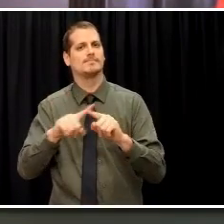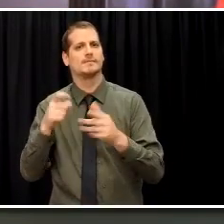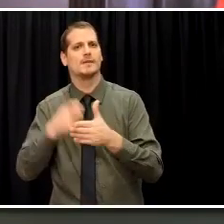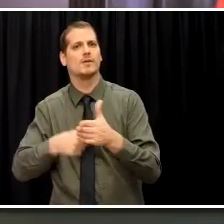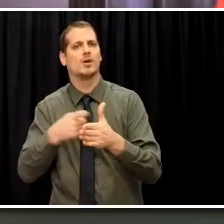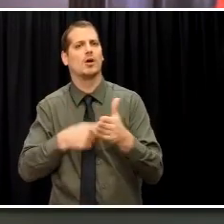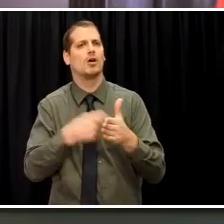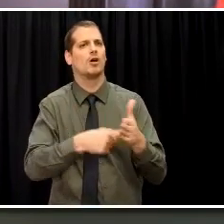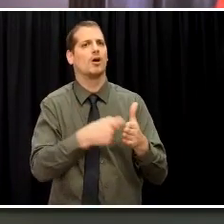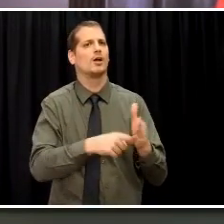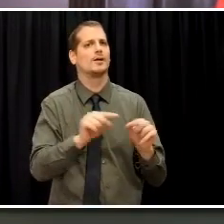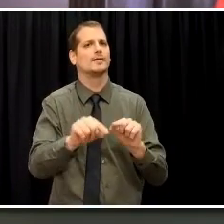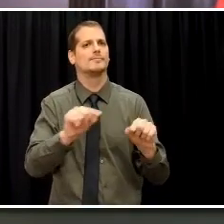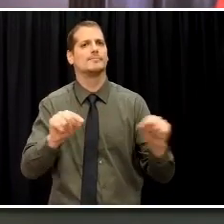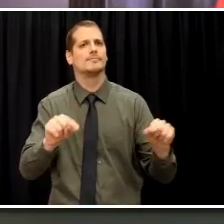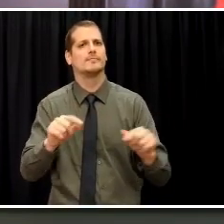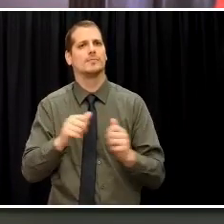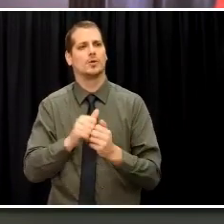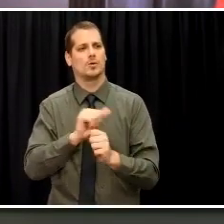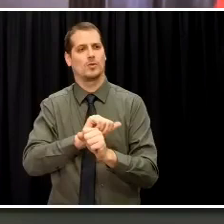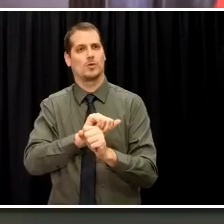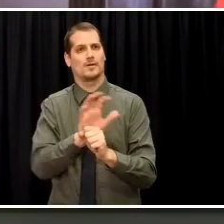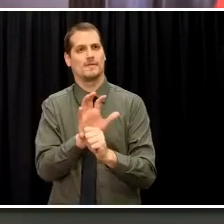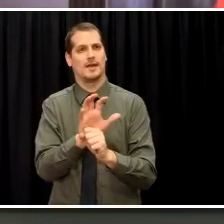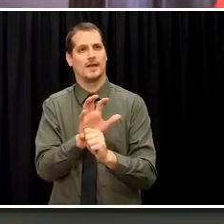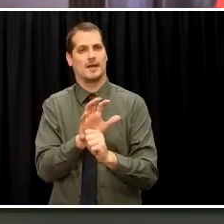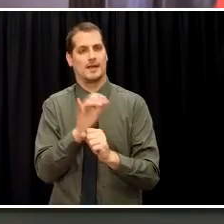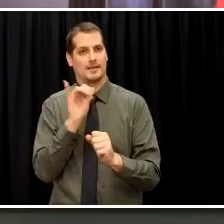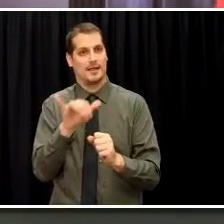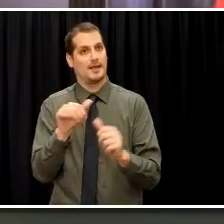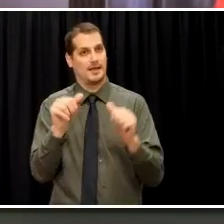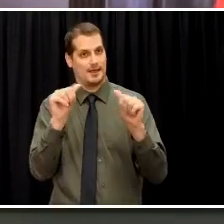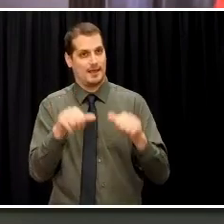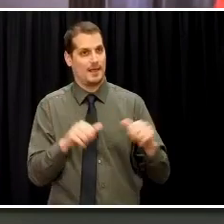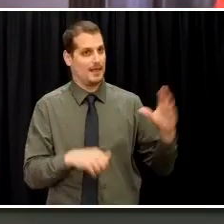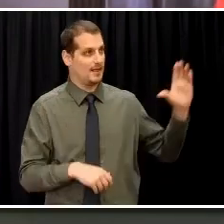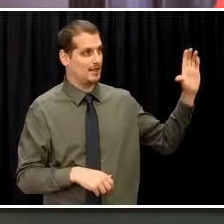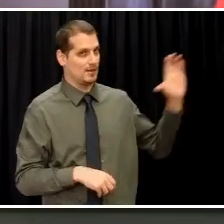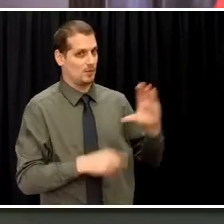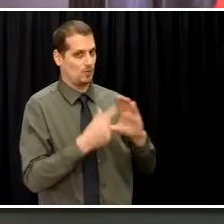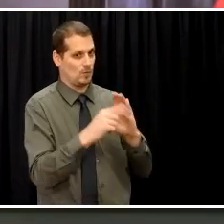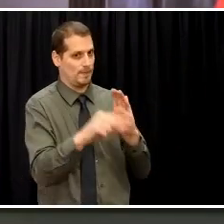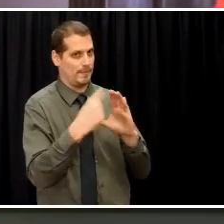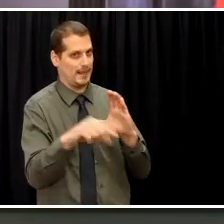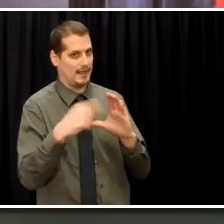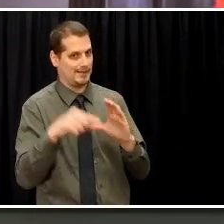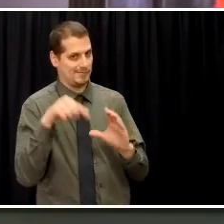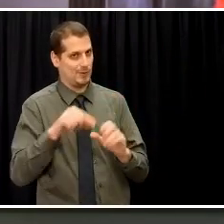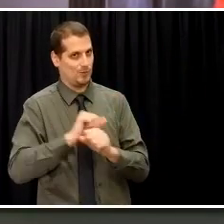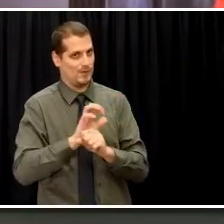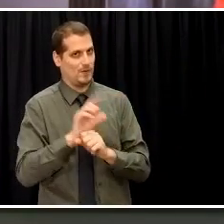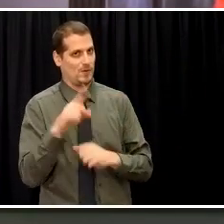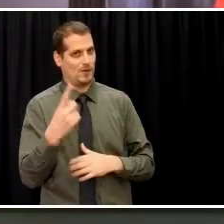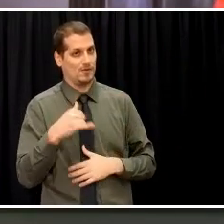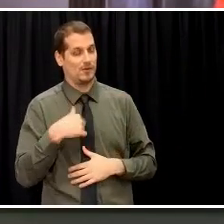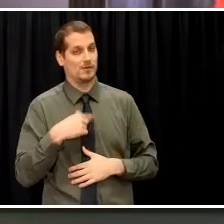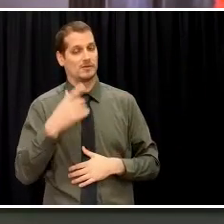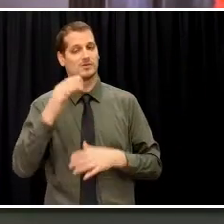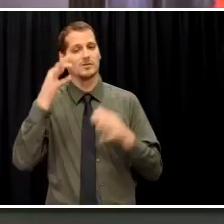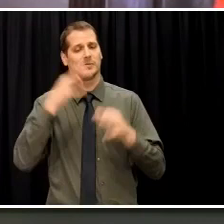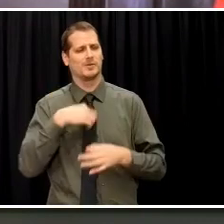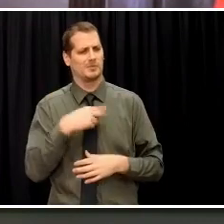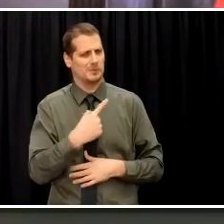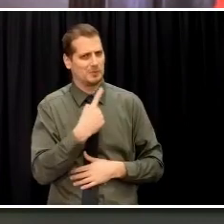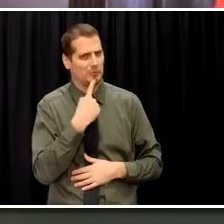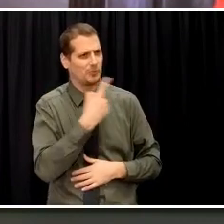the coronavirus can be reimbursed. So I'm disappointed with what I have heard.